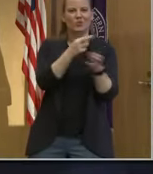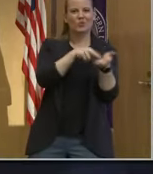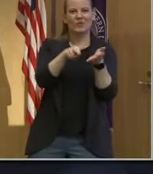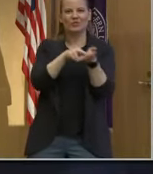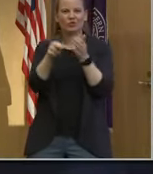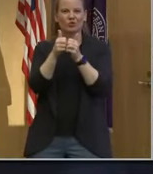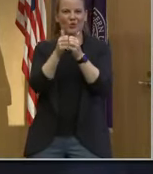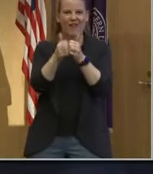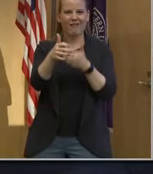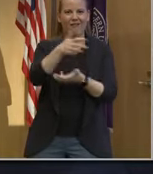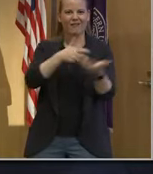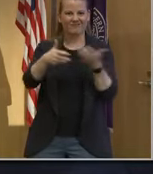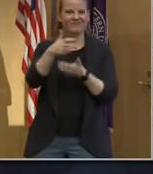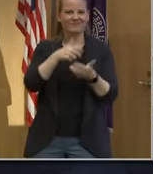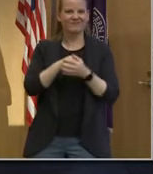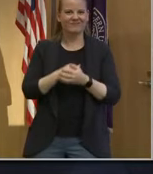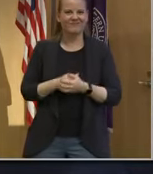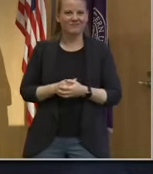Great.